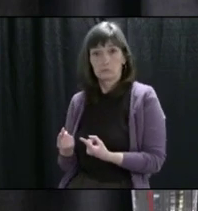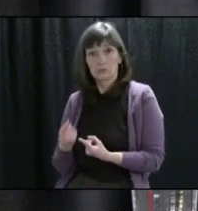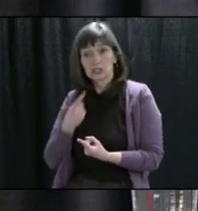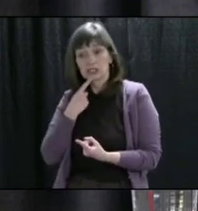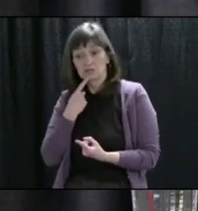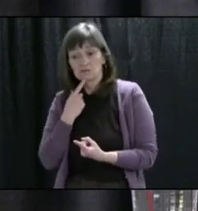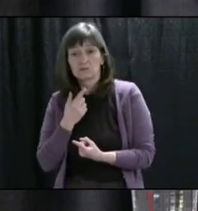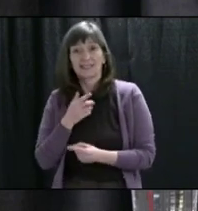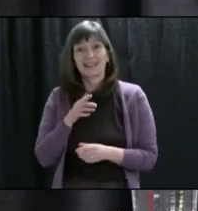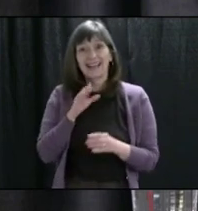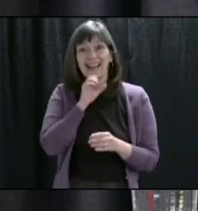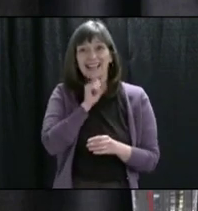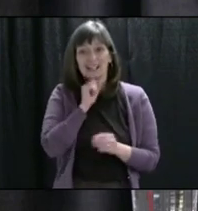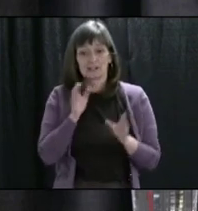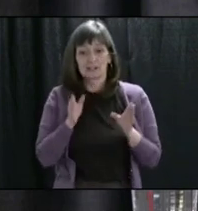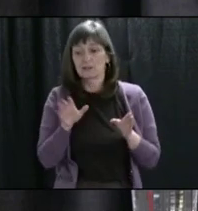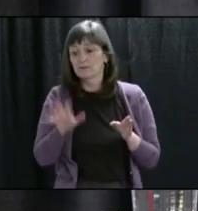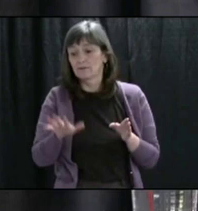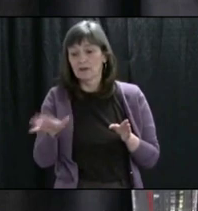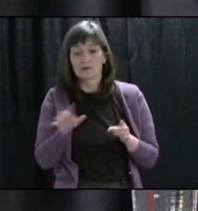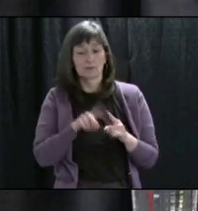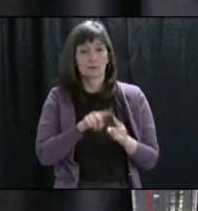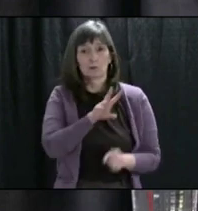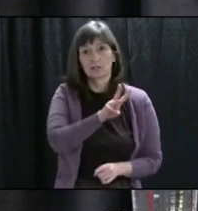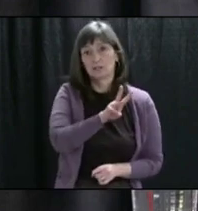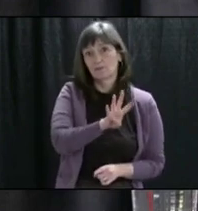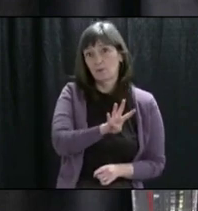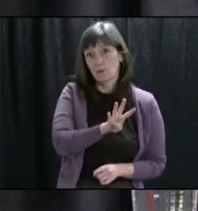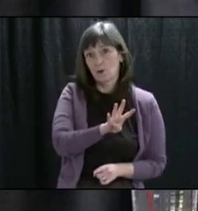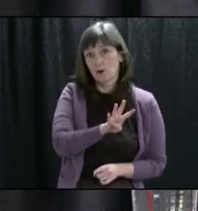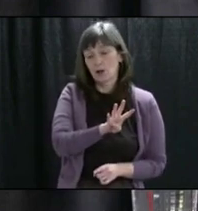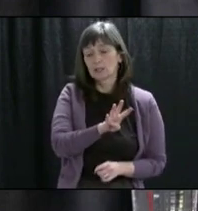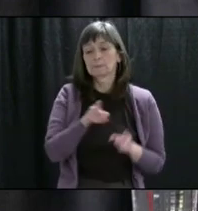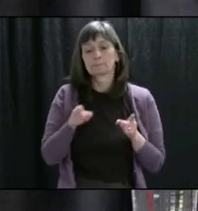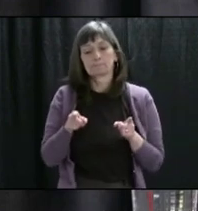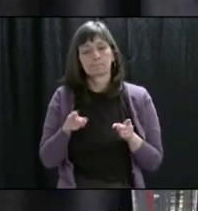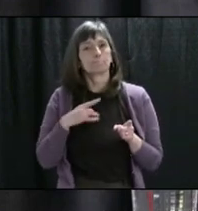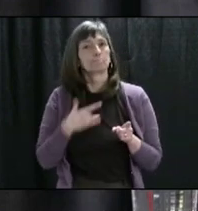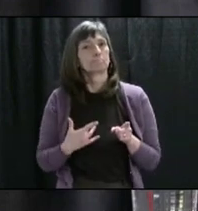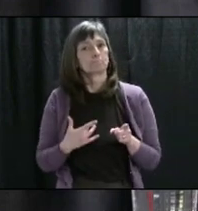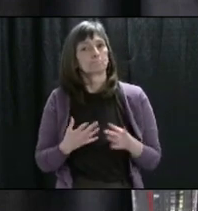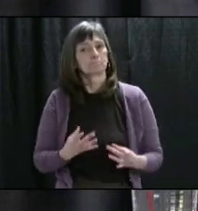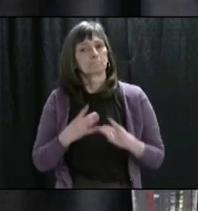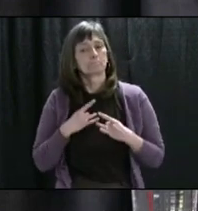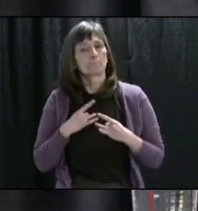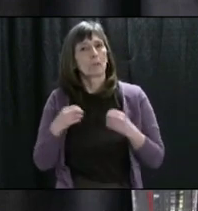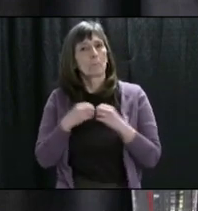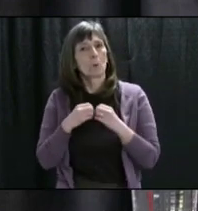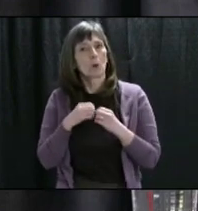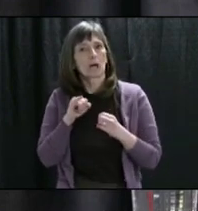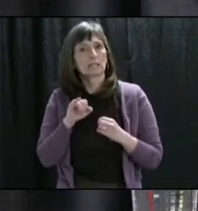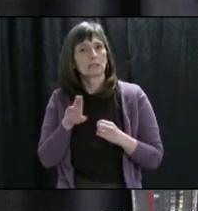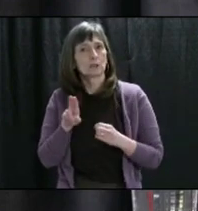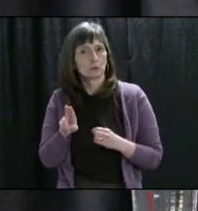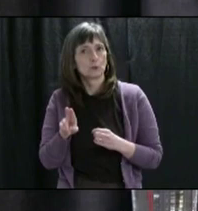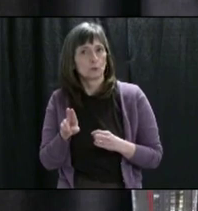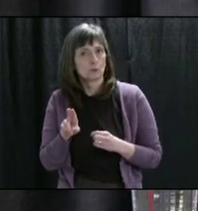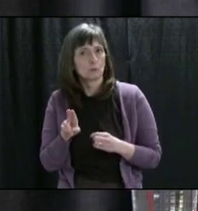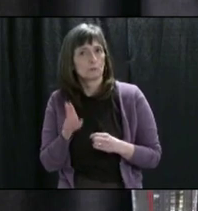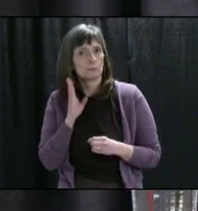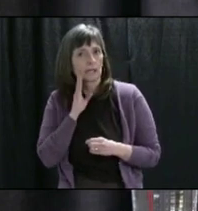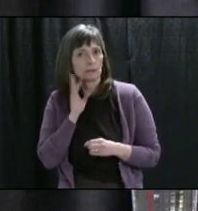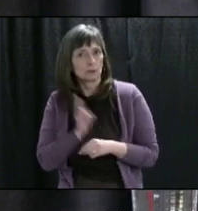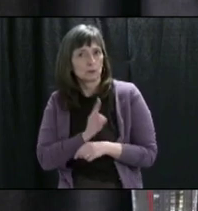55 to 64 age group was particularly susceptible to needing intensive care units.